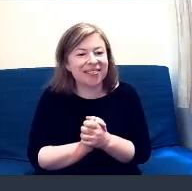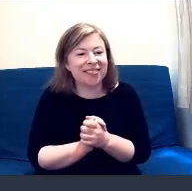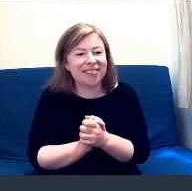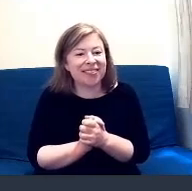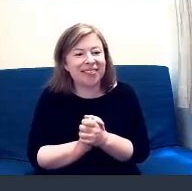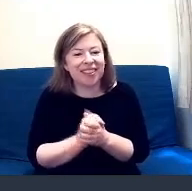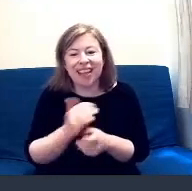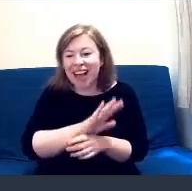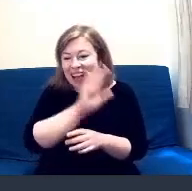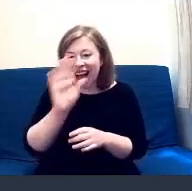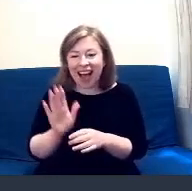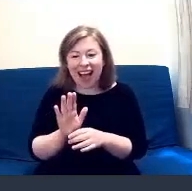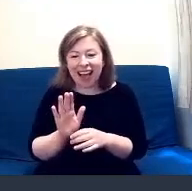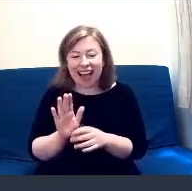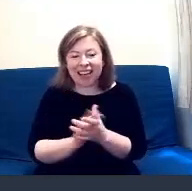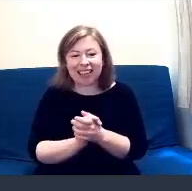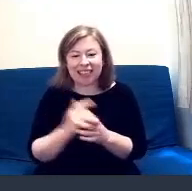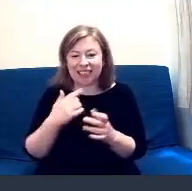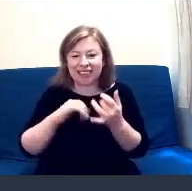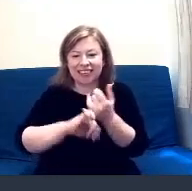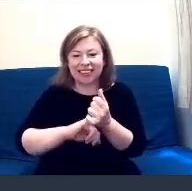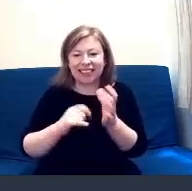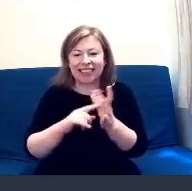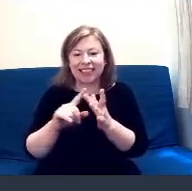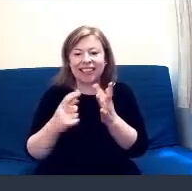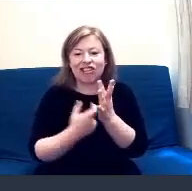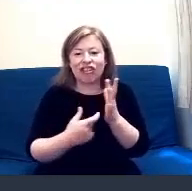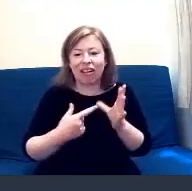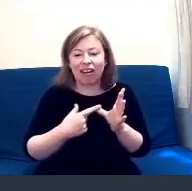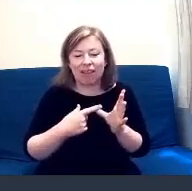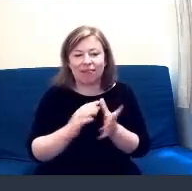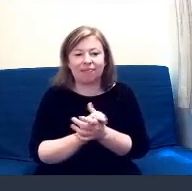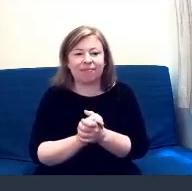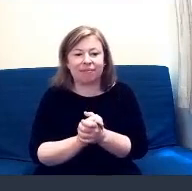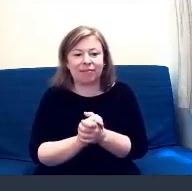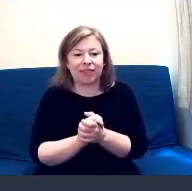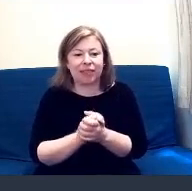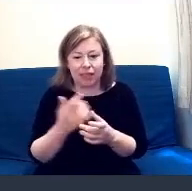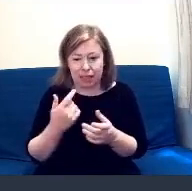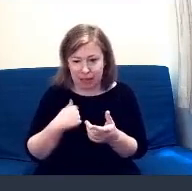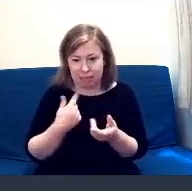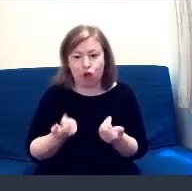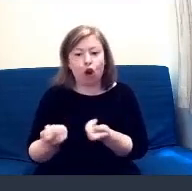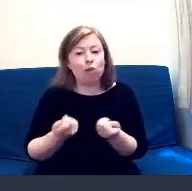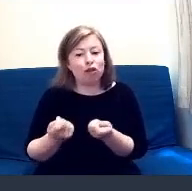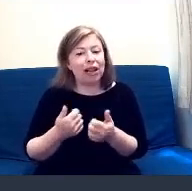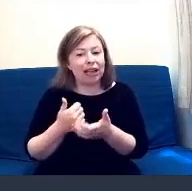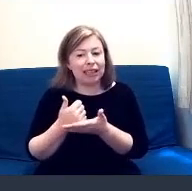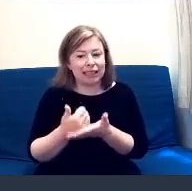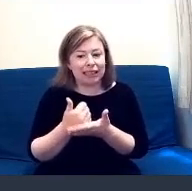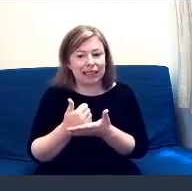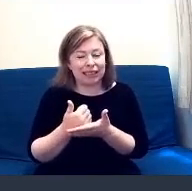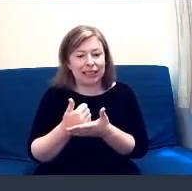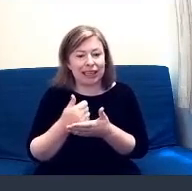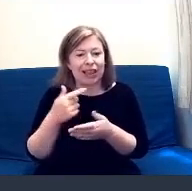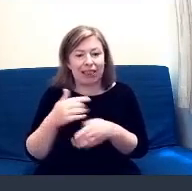Hi, everyone. is Saira, and I am an operational assistant in ethnic minority older